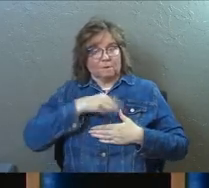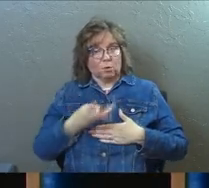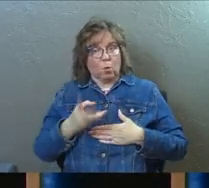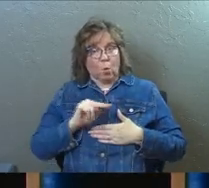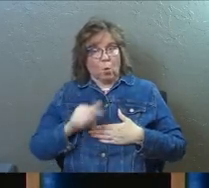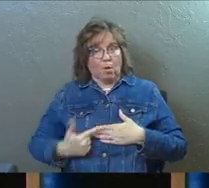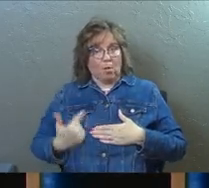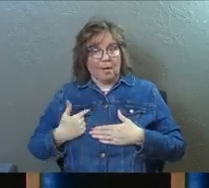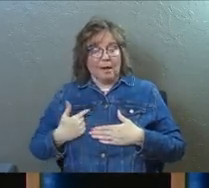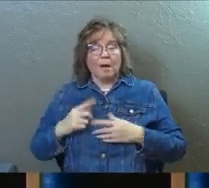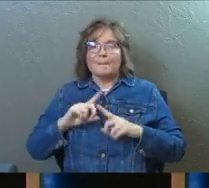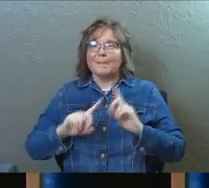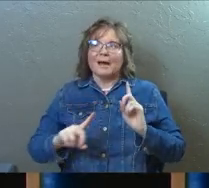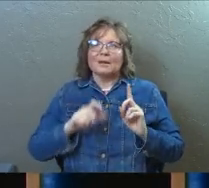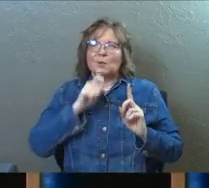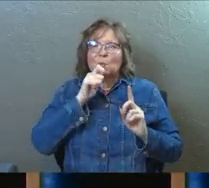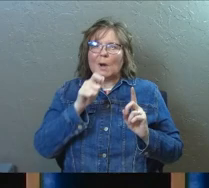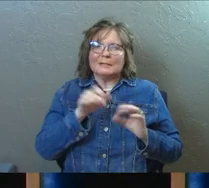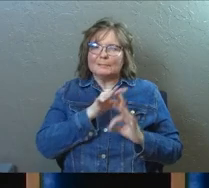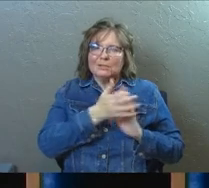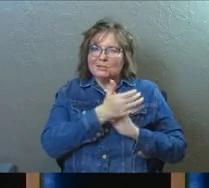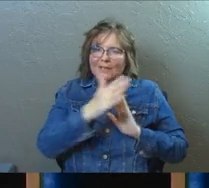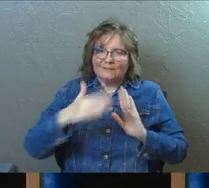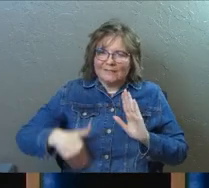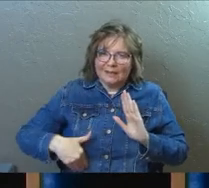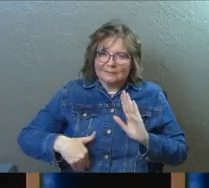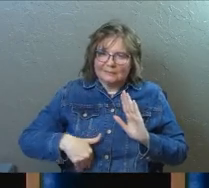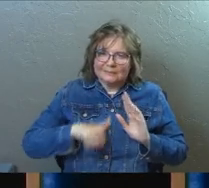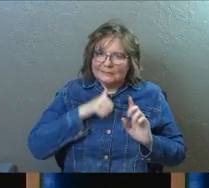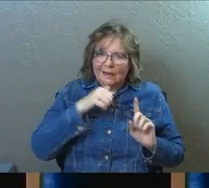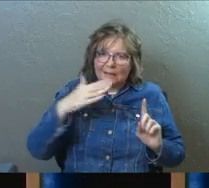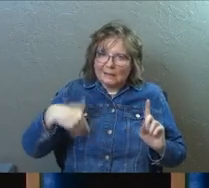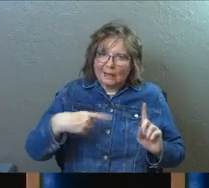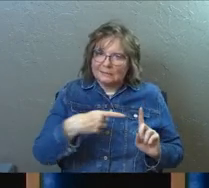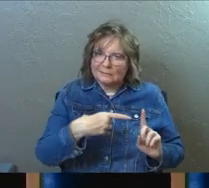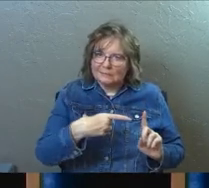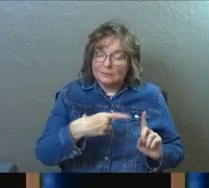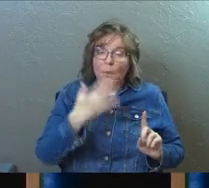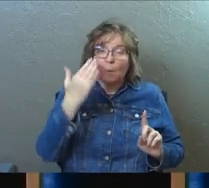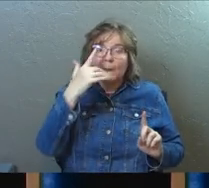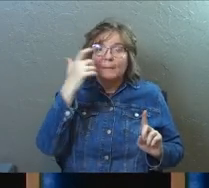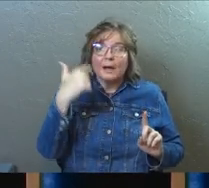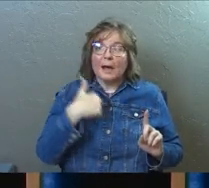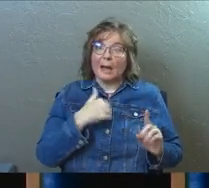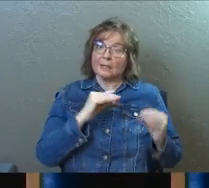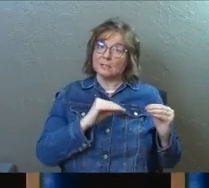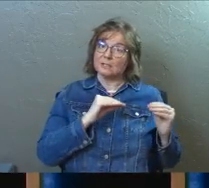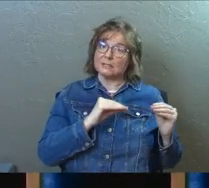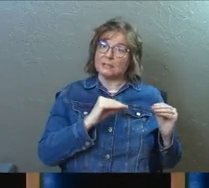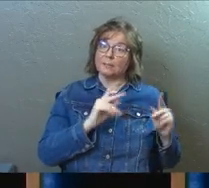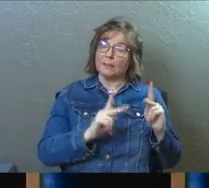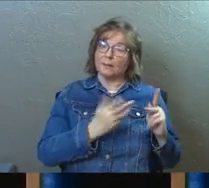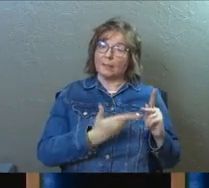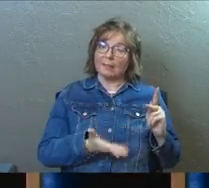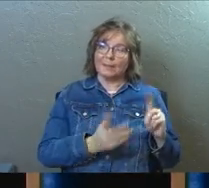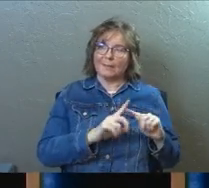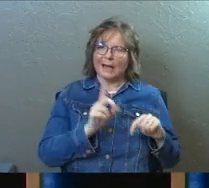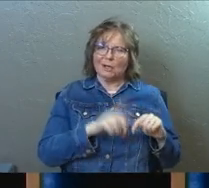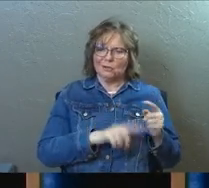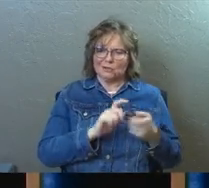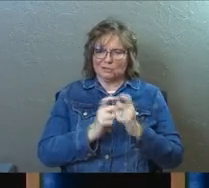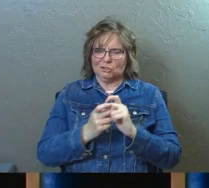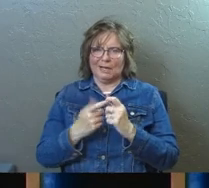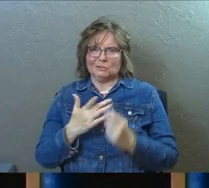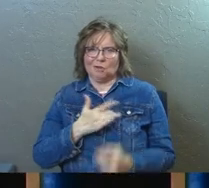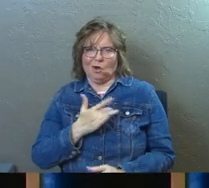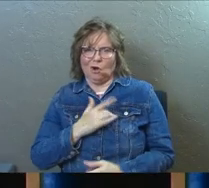your life, but it wasn't a spiritual gift yet, right? Because I could teach people things, but I couldn't